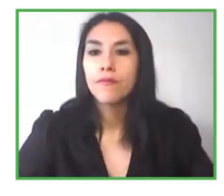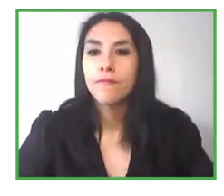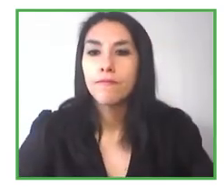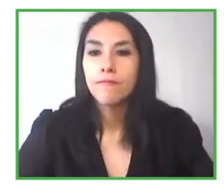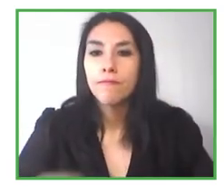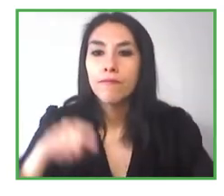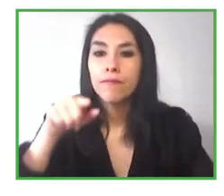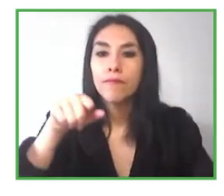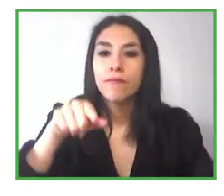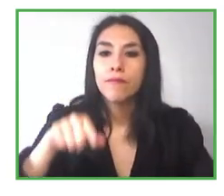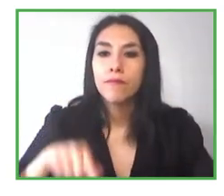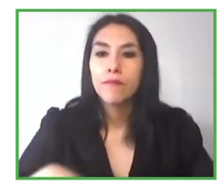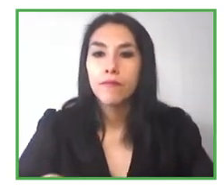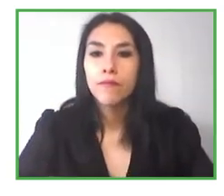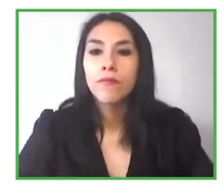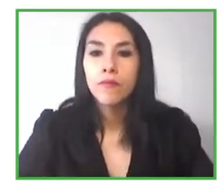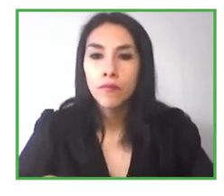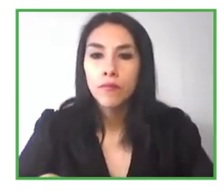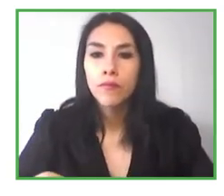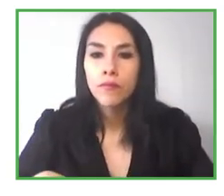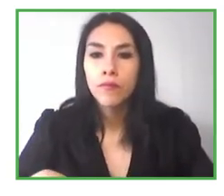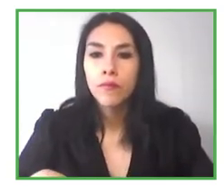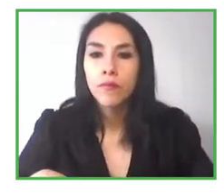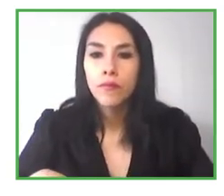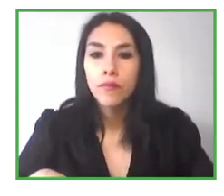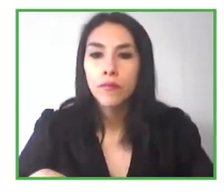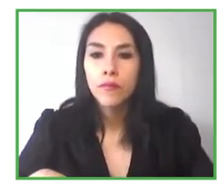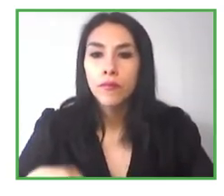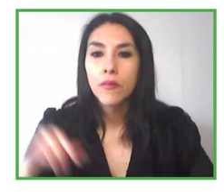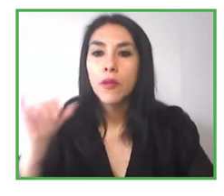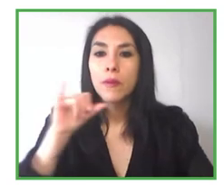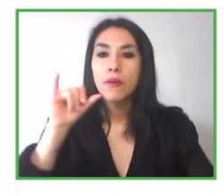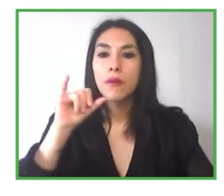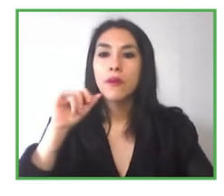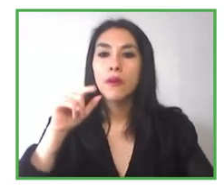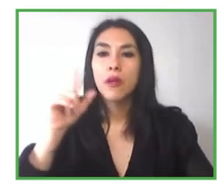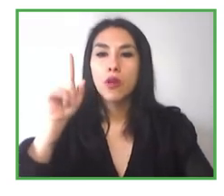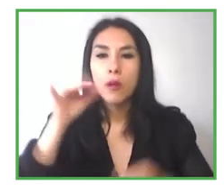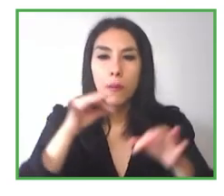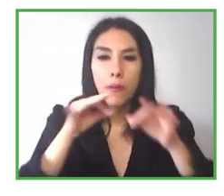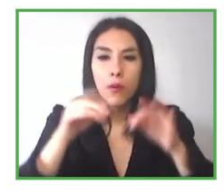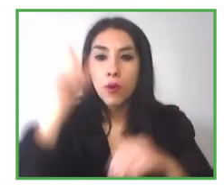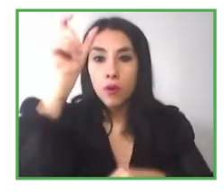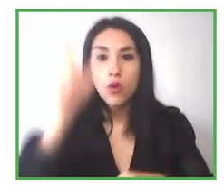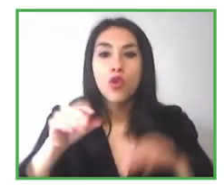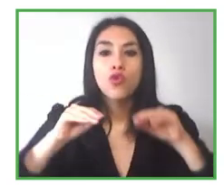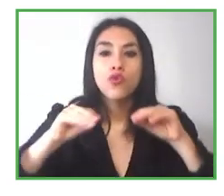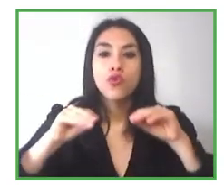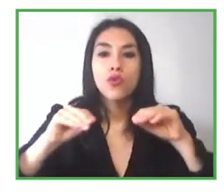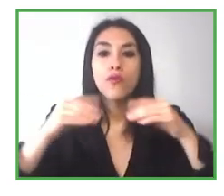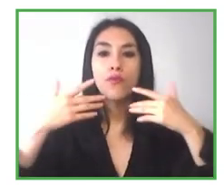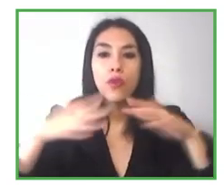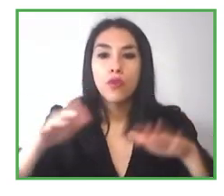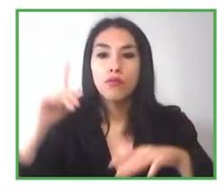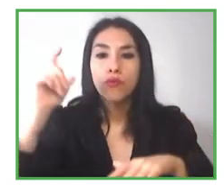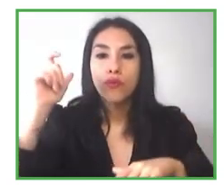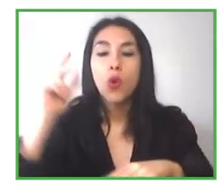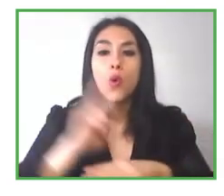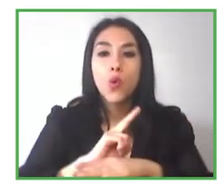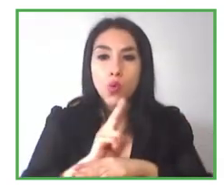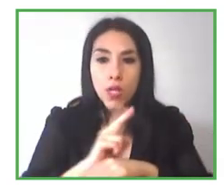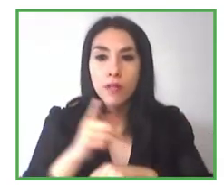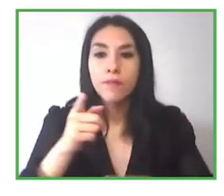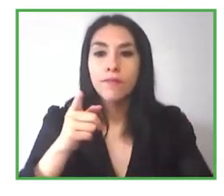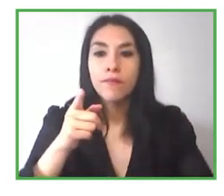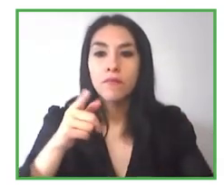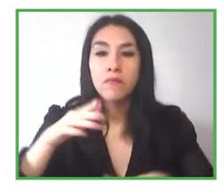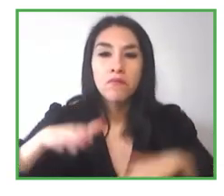how a teacher has used it to recognize people, the students coming into the classroom. And we've heard it